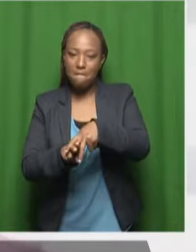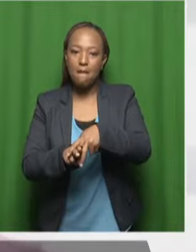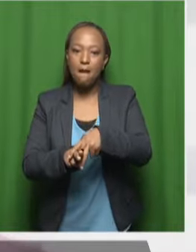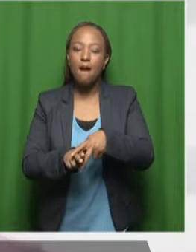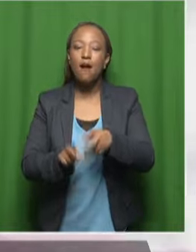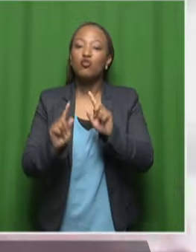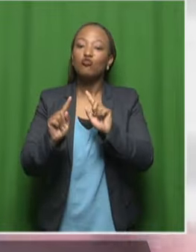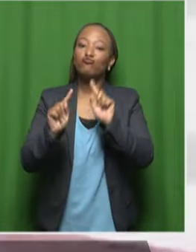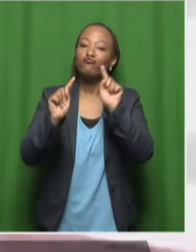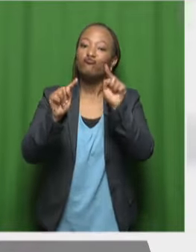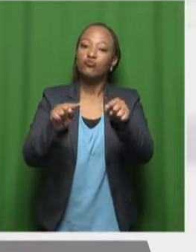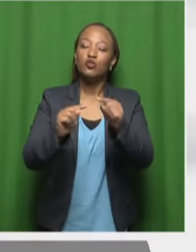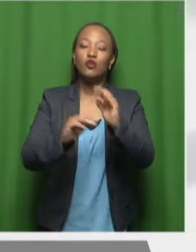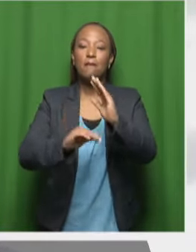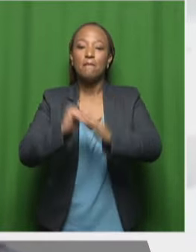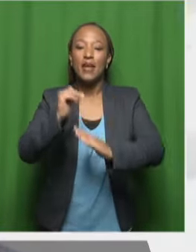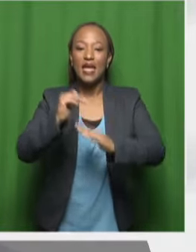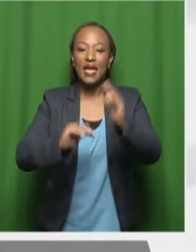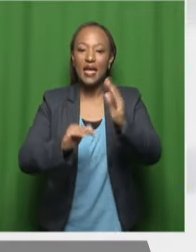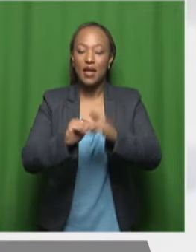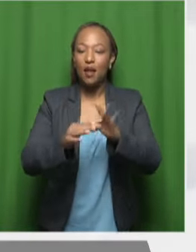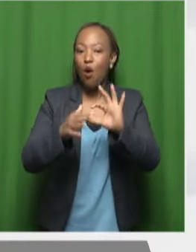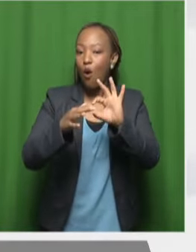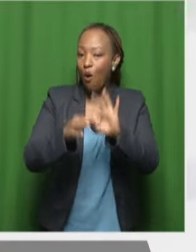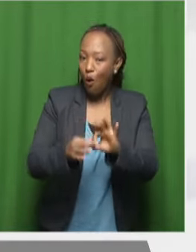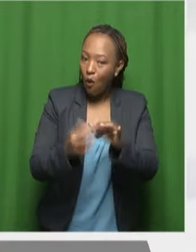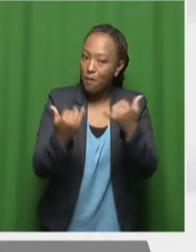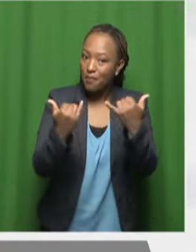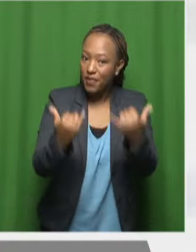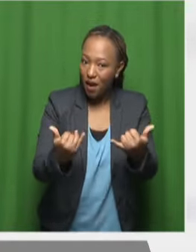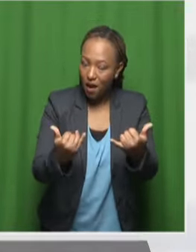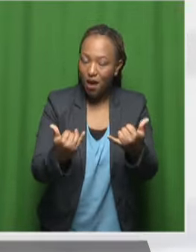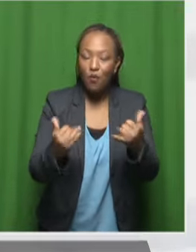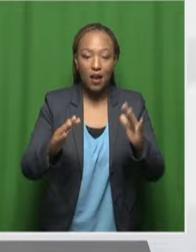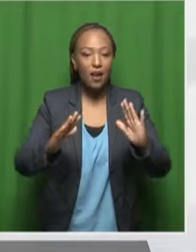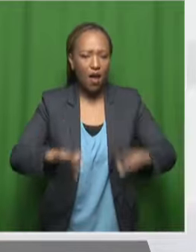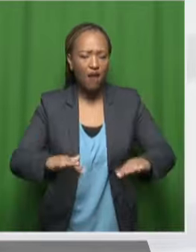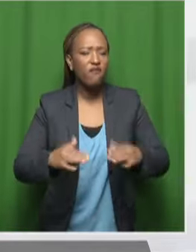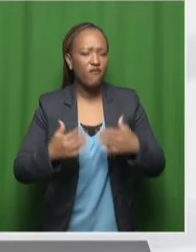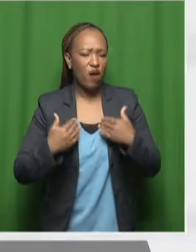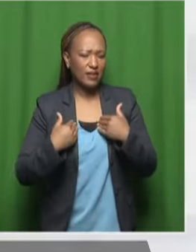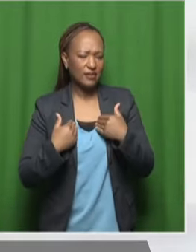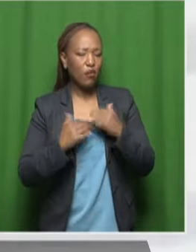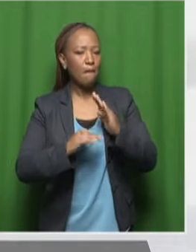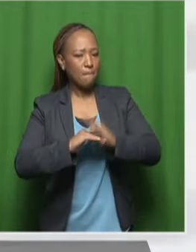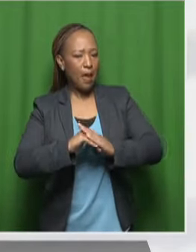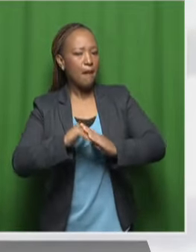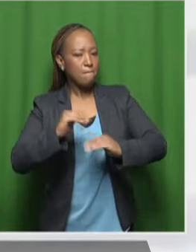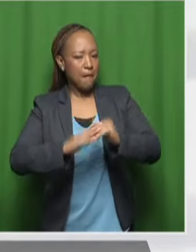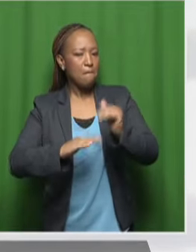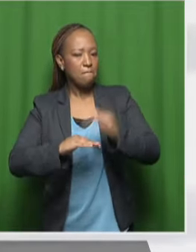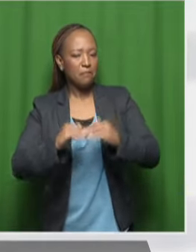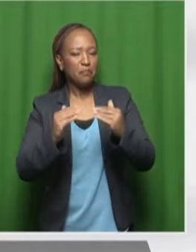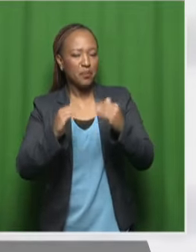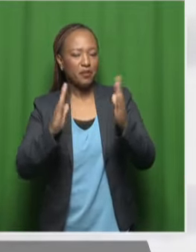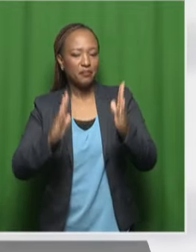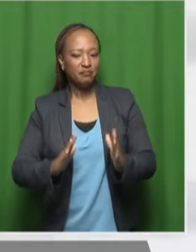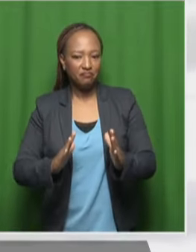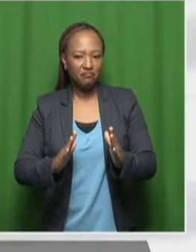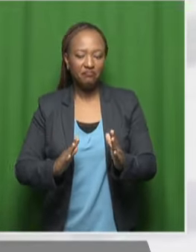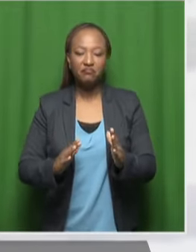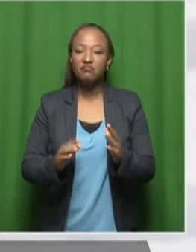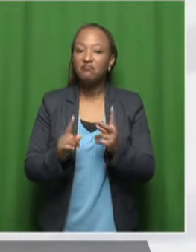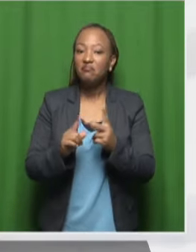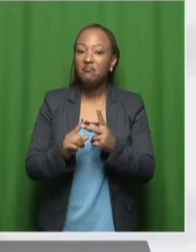to build his now home that he left for us. Sure. You know, milking